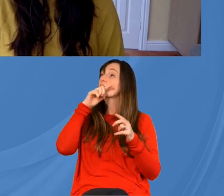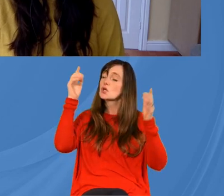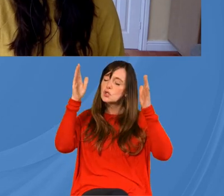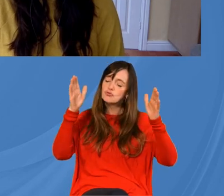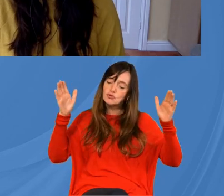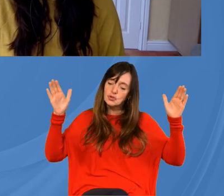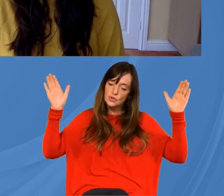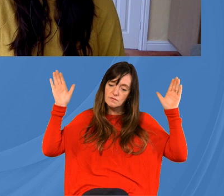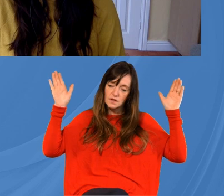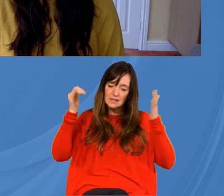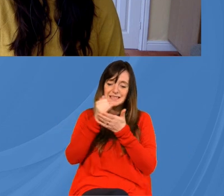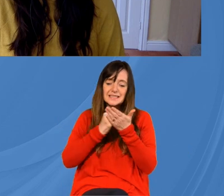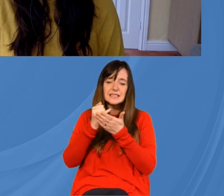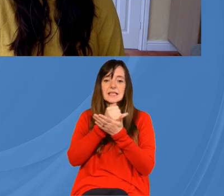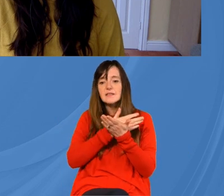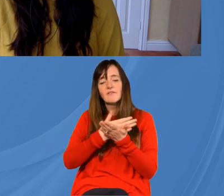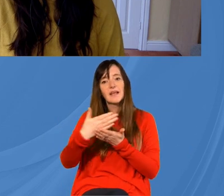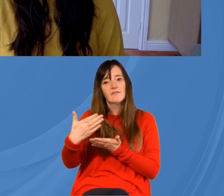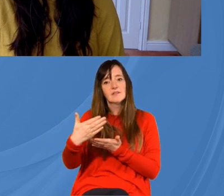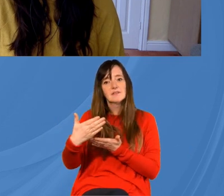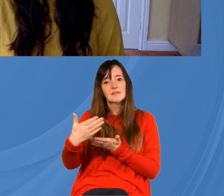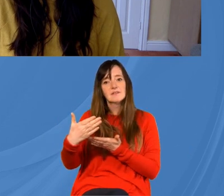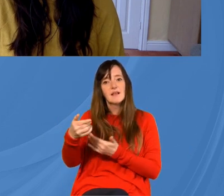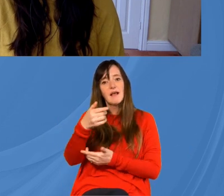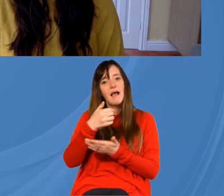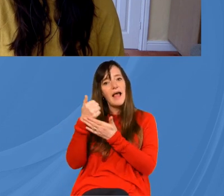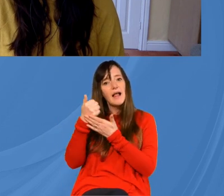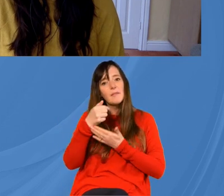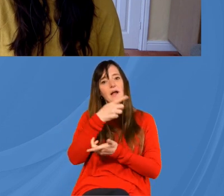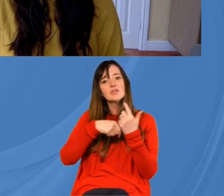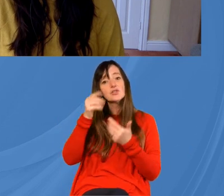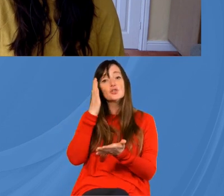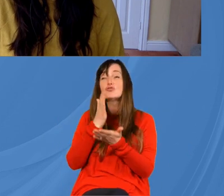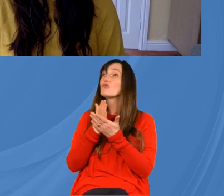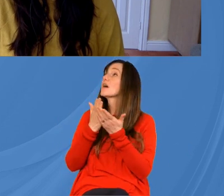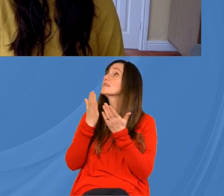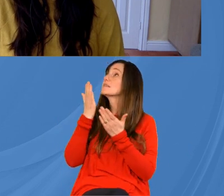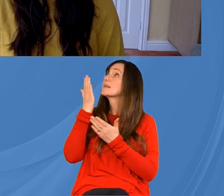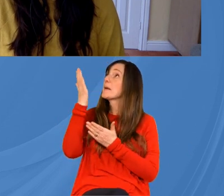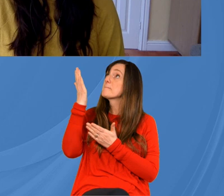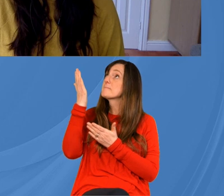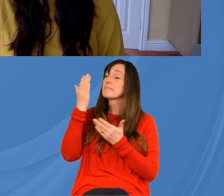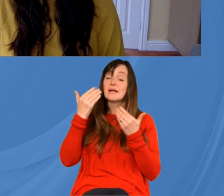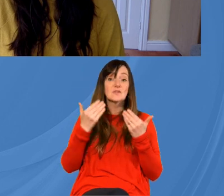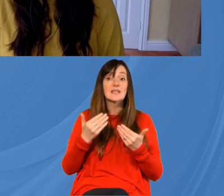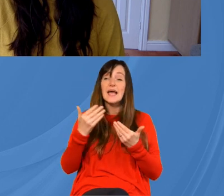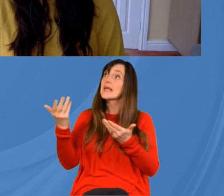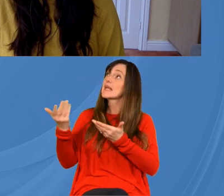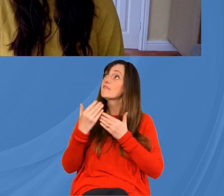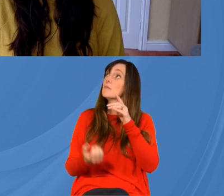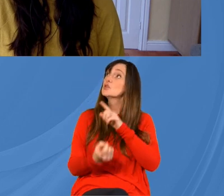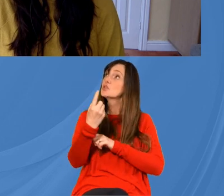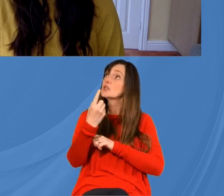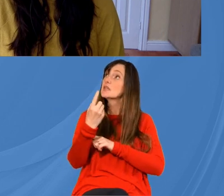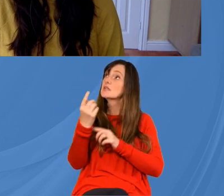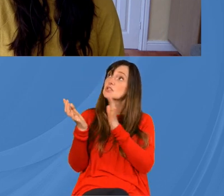us to trust him as we try to speak of him we ask that even today you give us opportunities we ask this in jesus